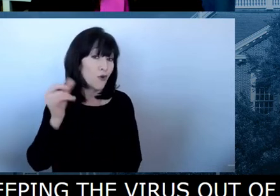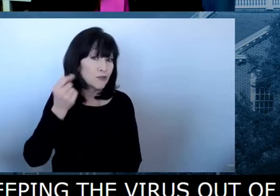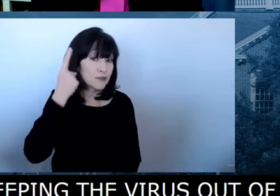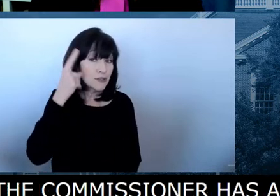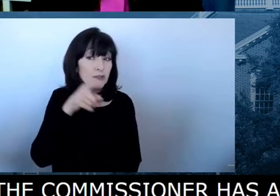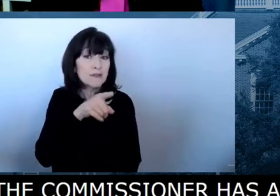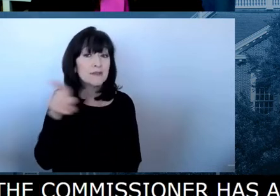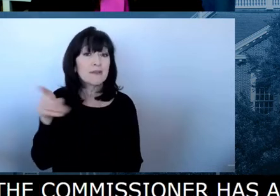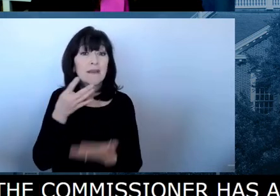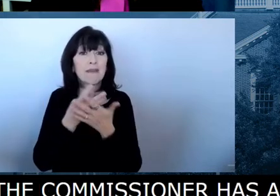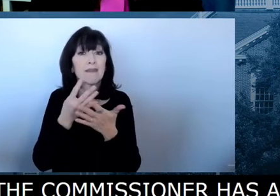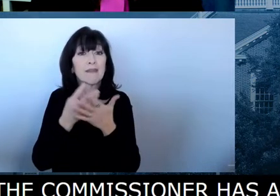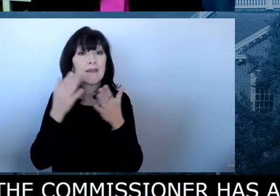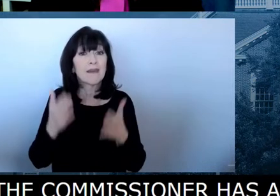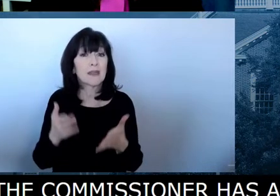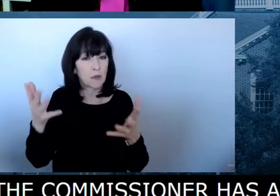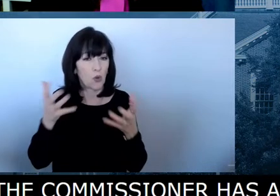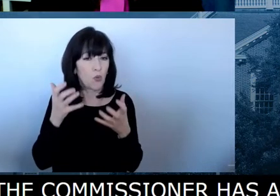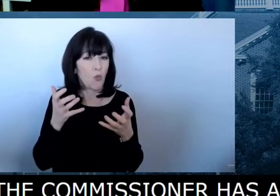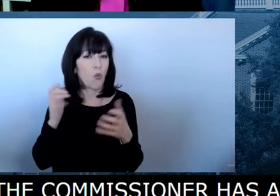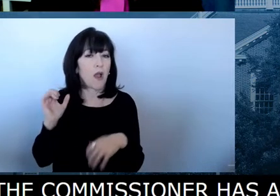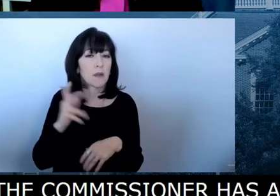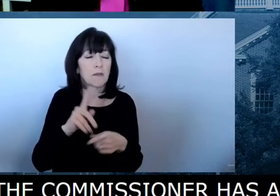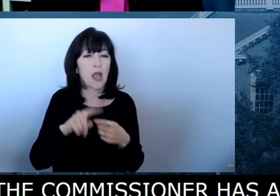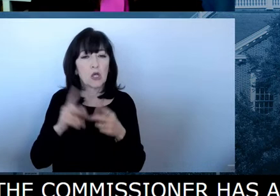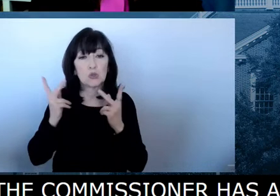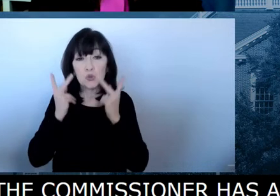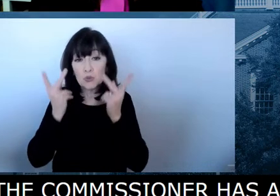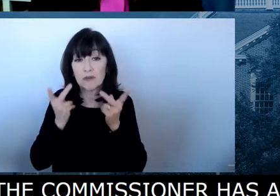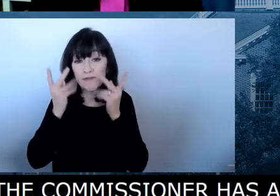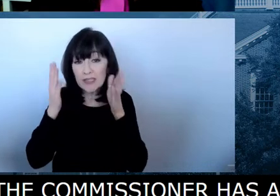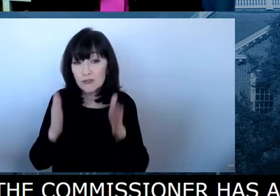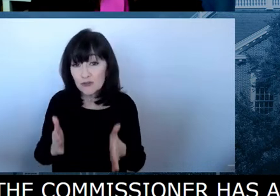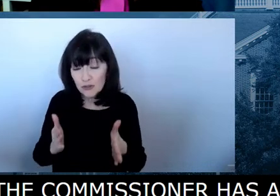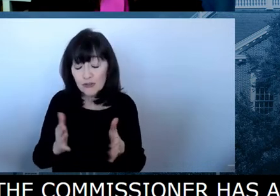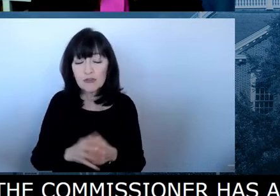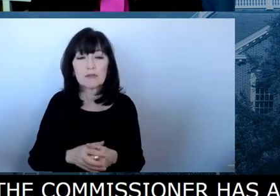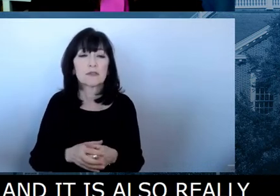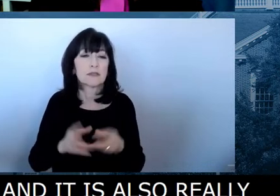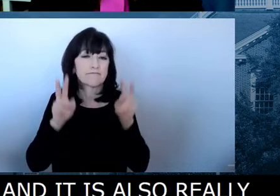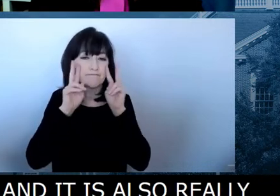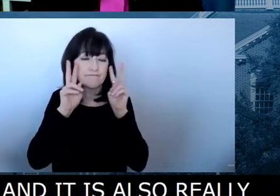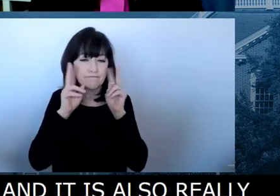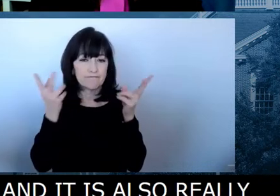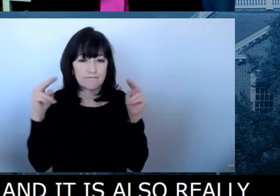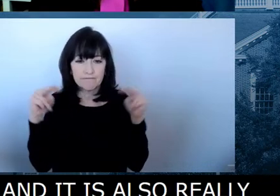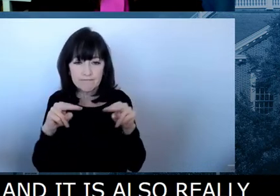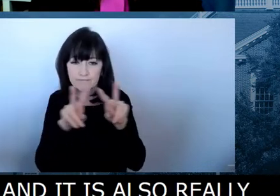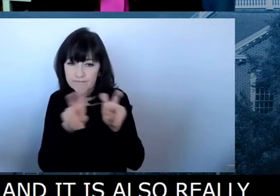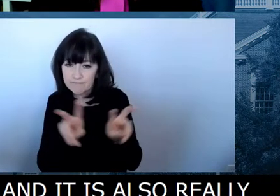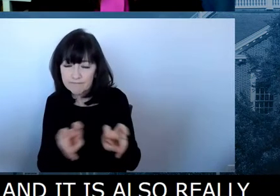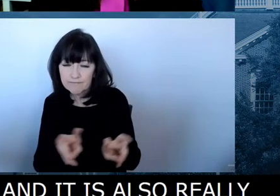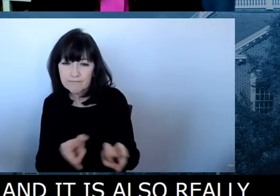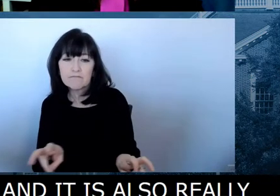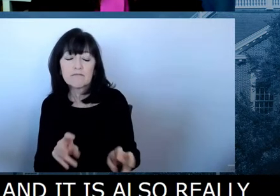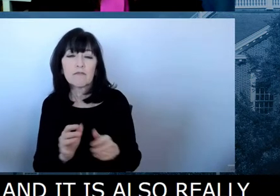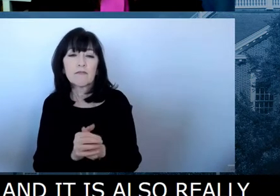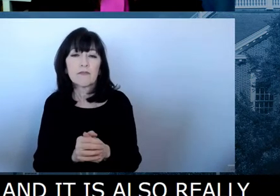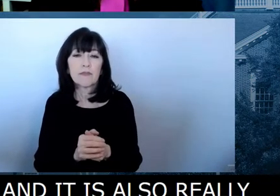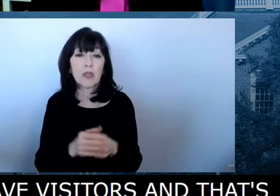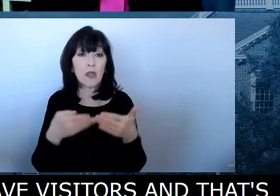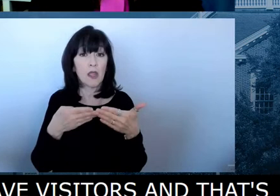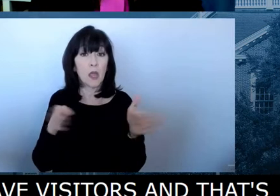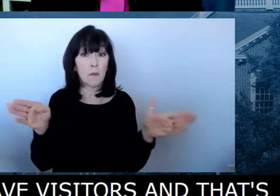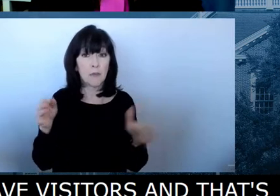an area of concern. So we'll, we'll continue to look at that. Public transit, a number of our facilities are, um, you know,